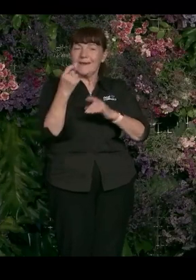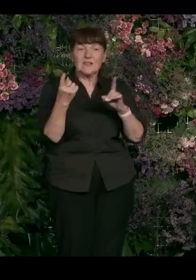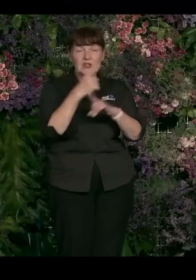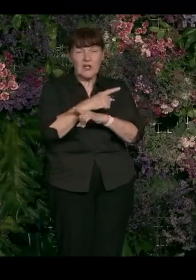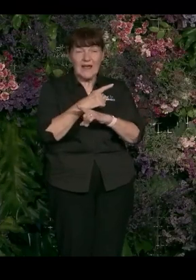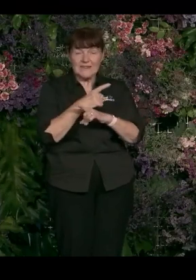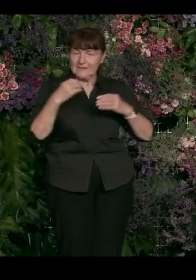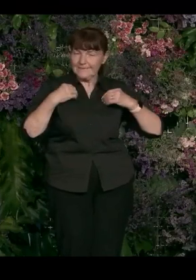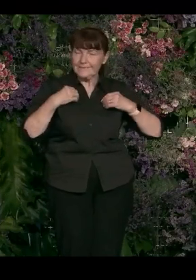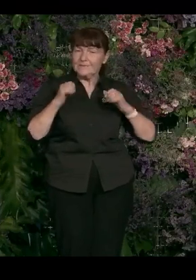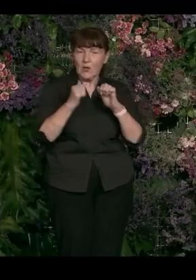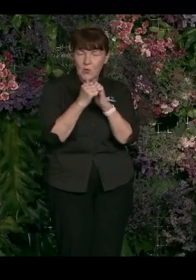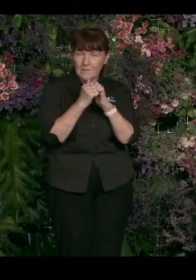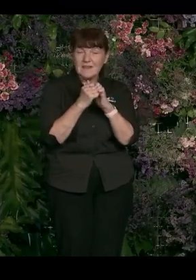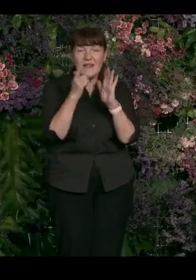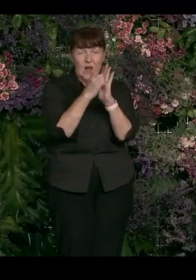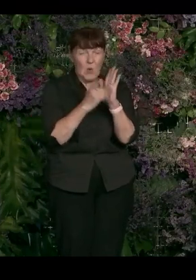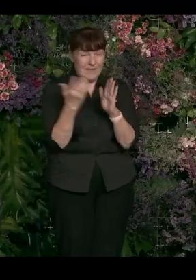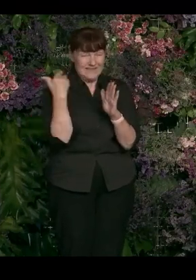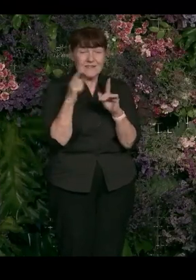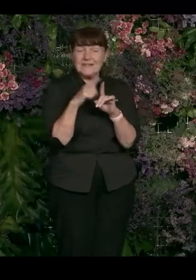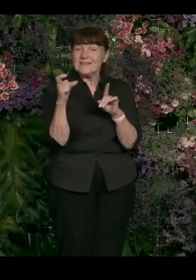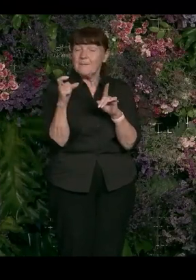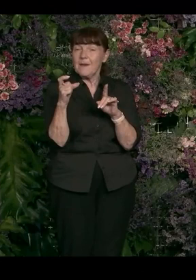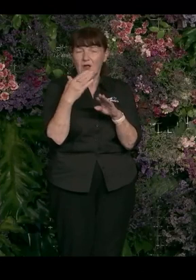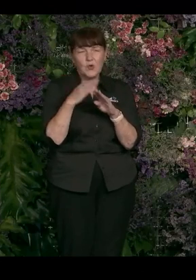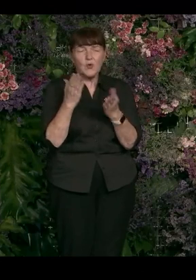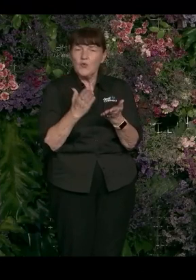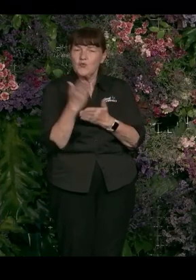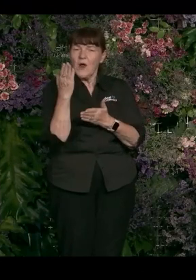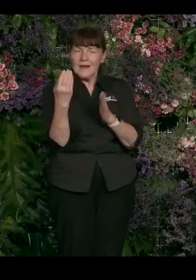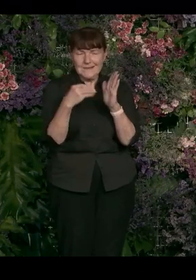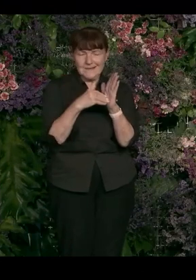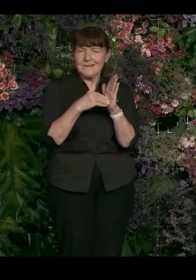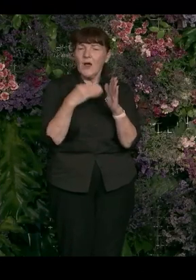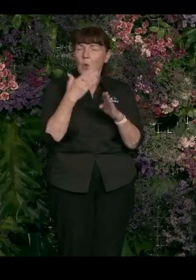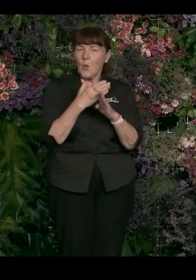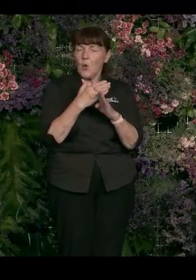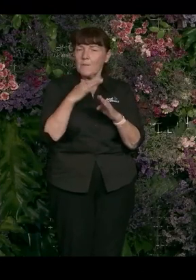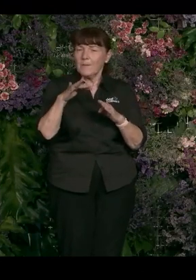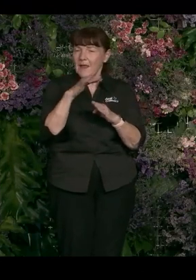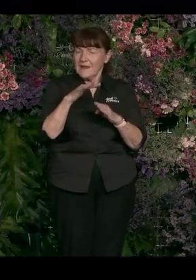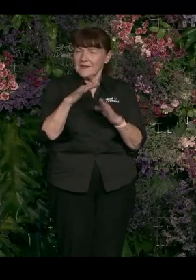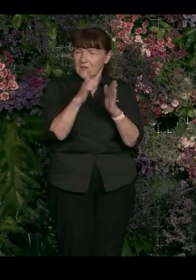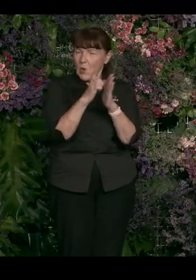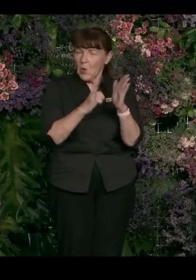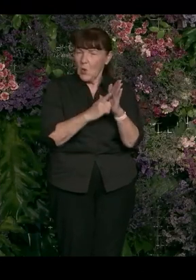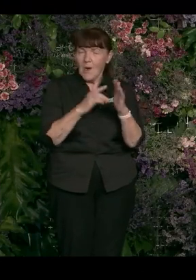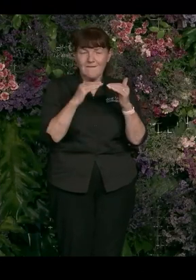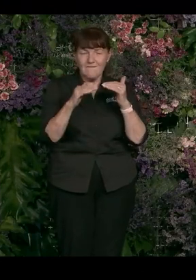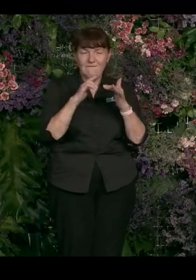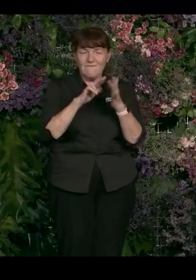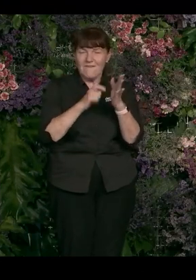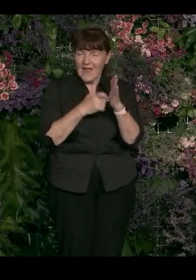in law. We won just in December new rights in our workplace laws in the Fair Work Act for